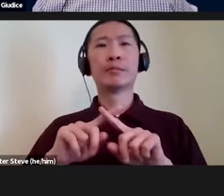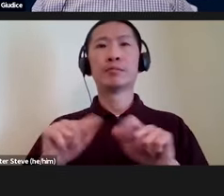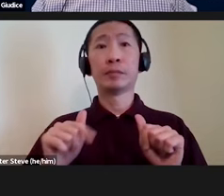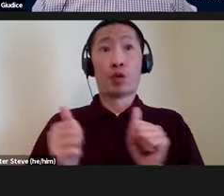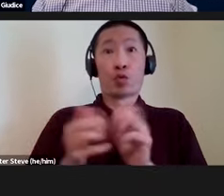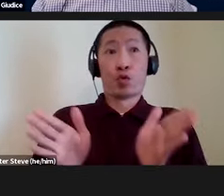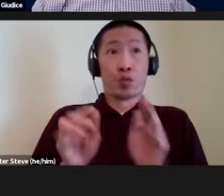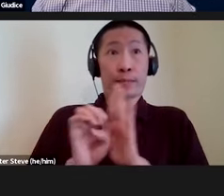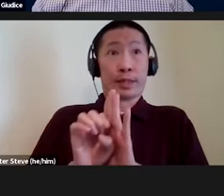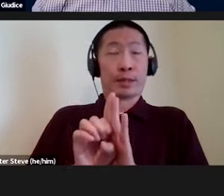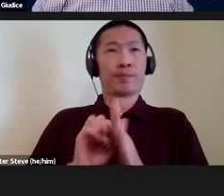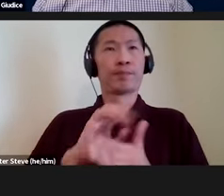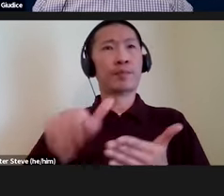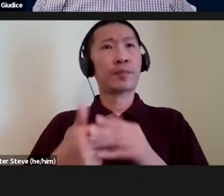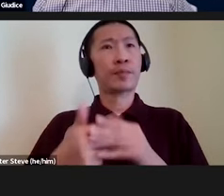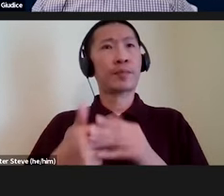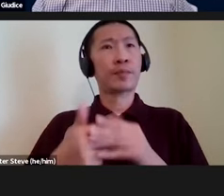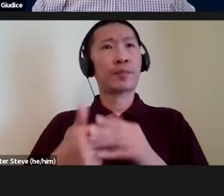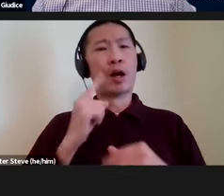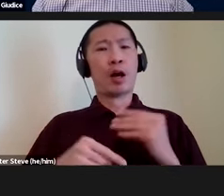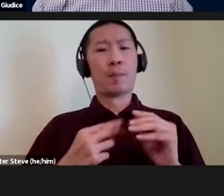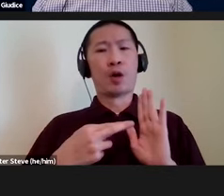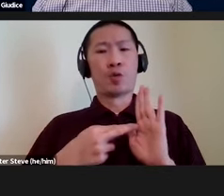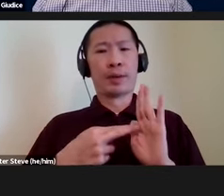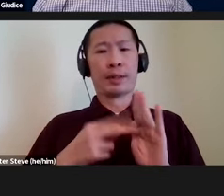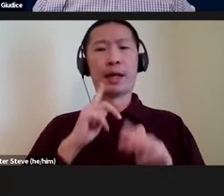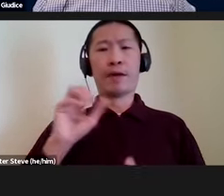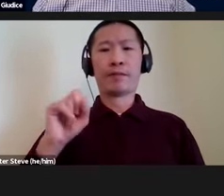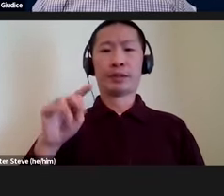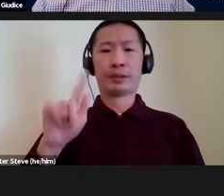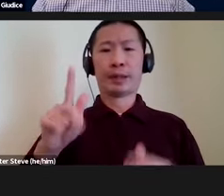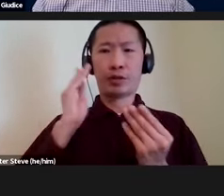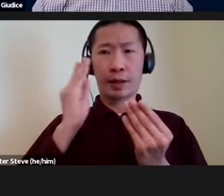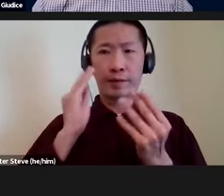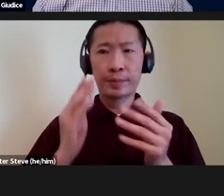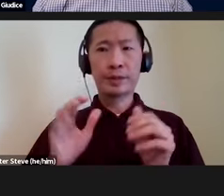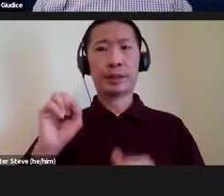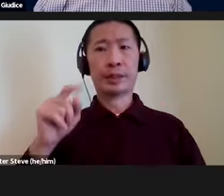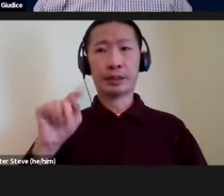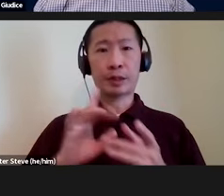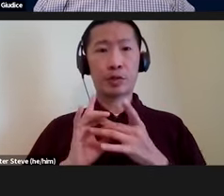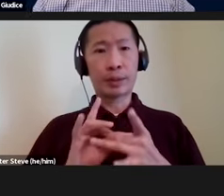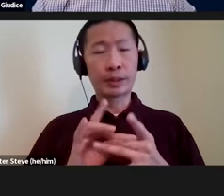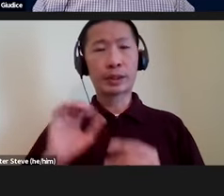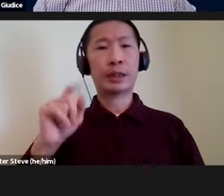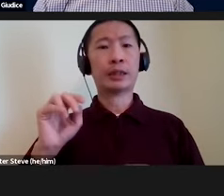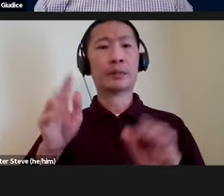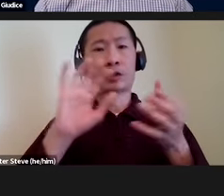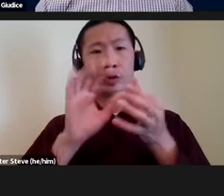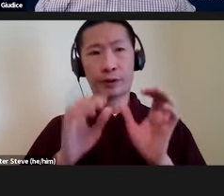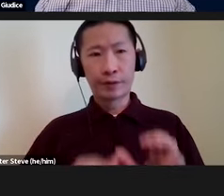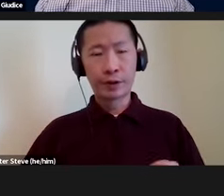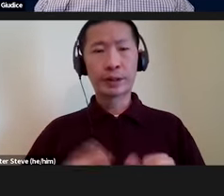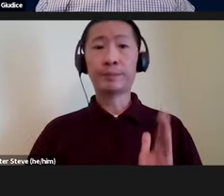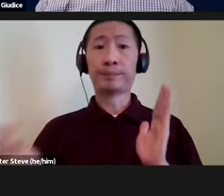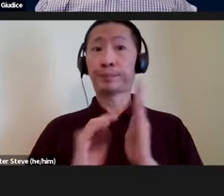example, these all mostly are about representation of spatial information, spatial relation, and spatial configuration. And,